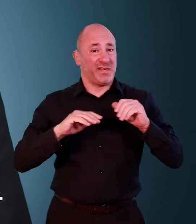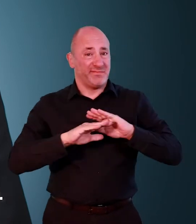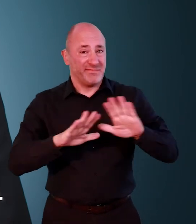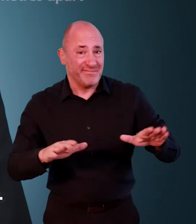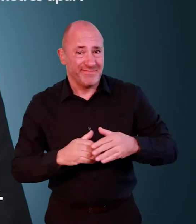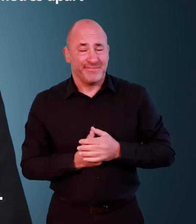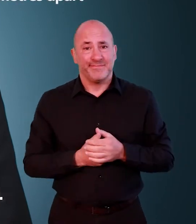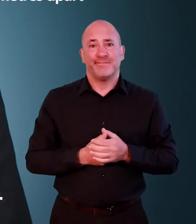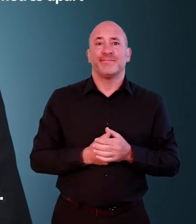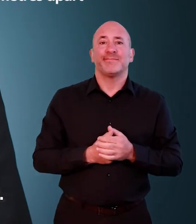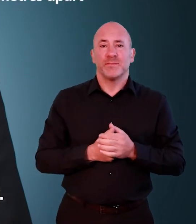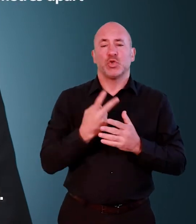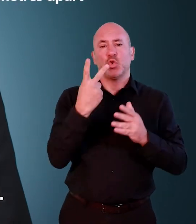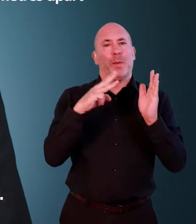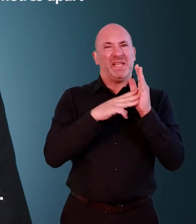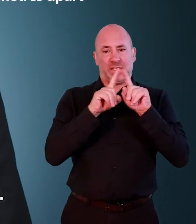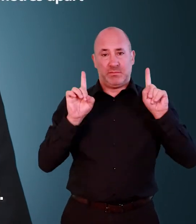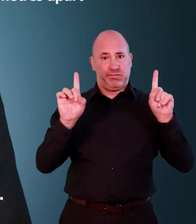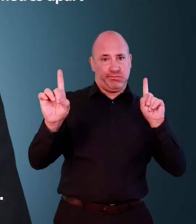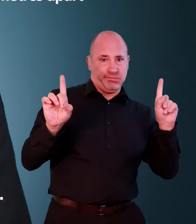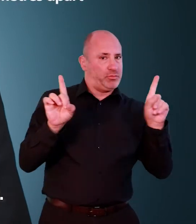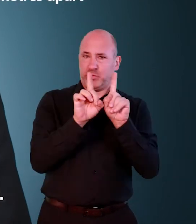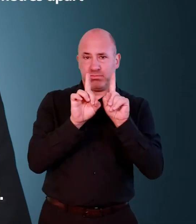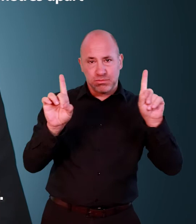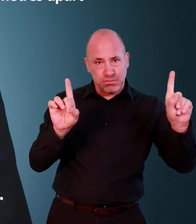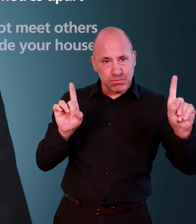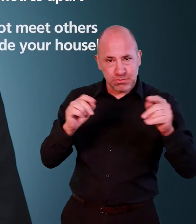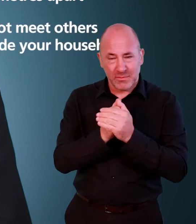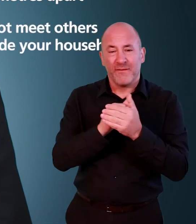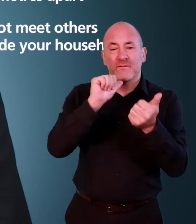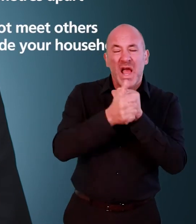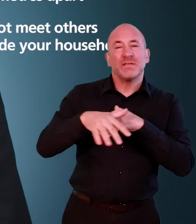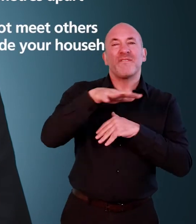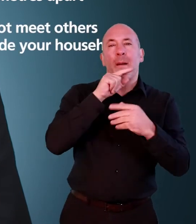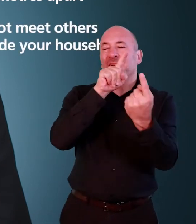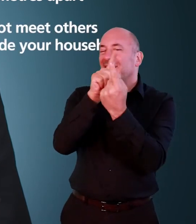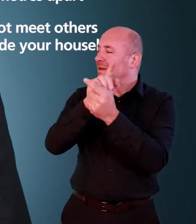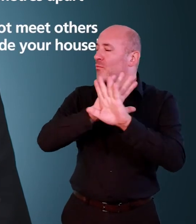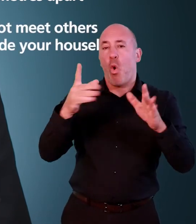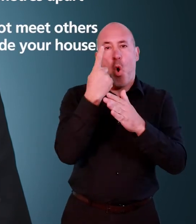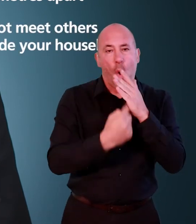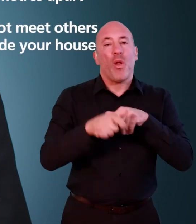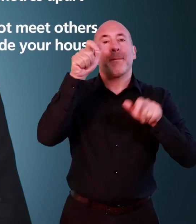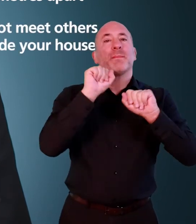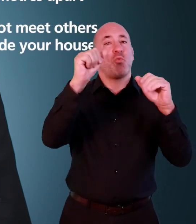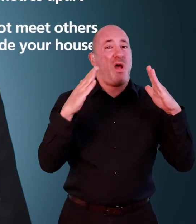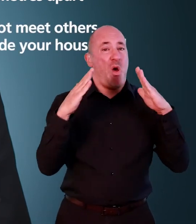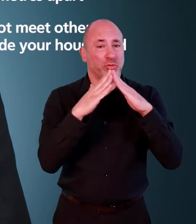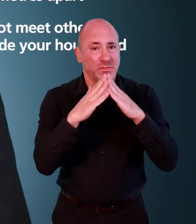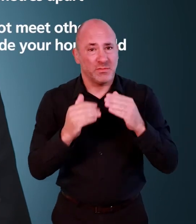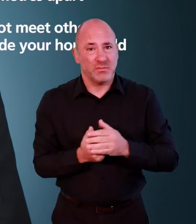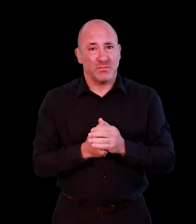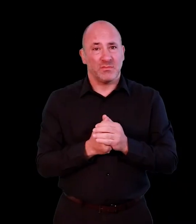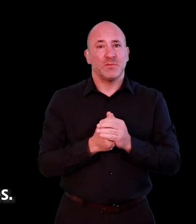exercise. Always try to stay two metres apart. Do not meet others outside your household, even friends and